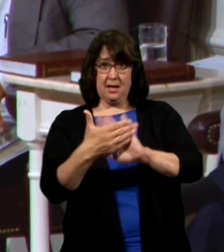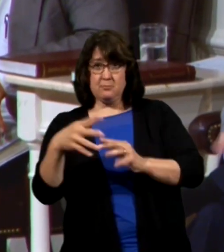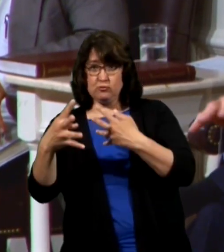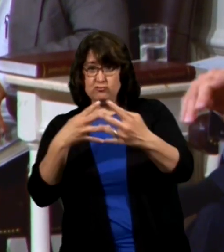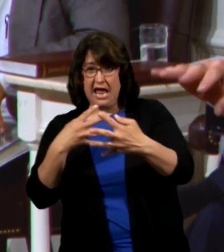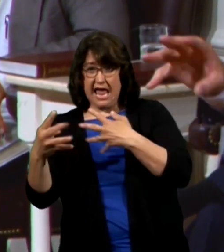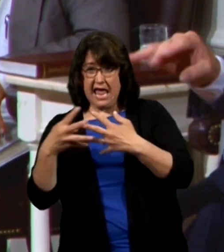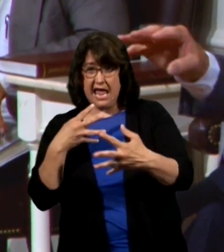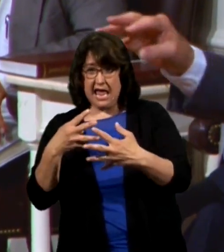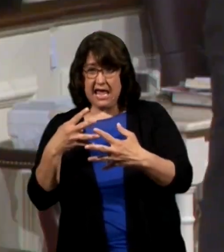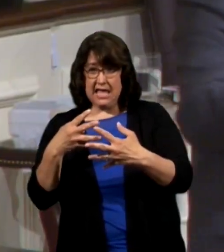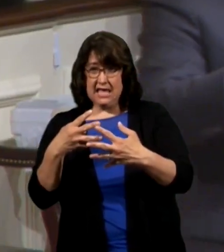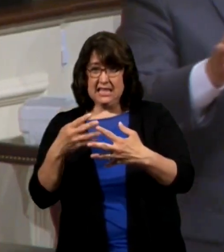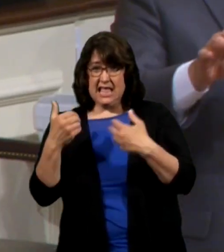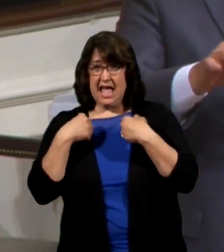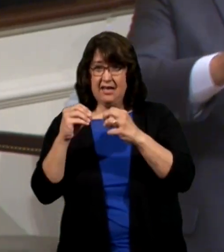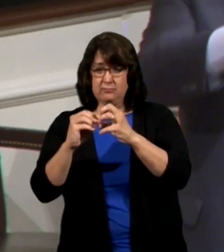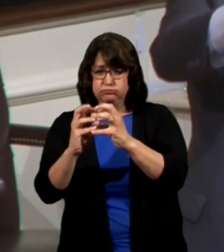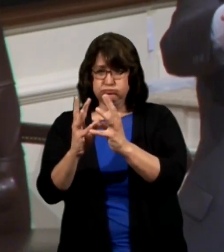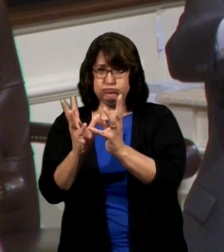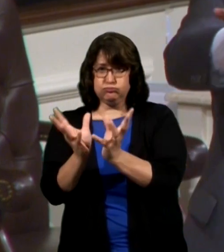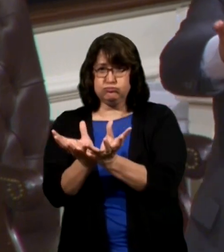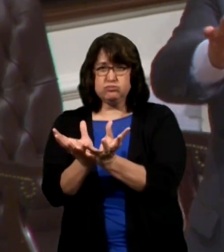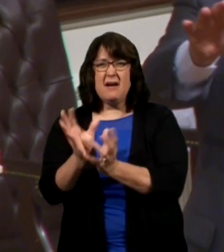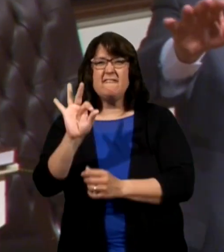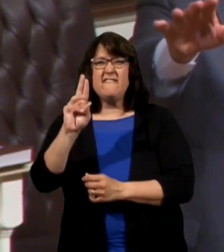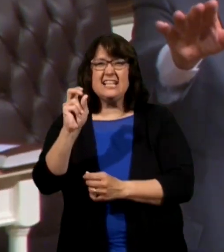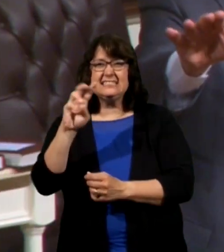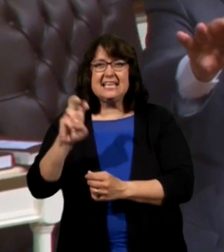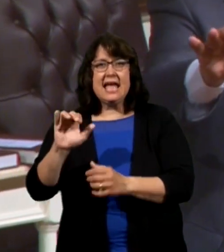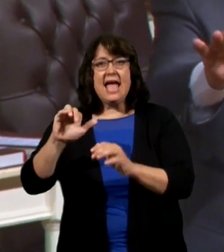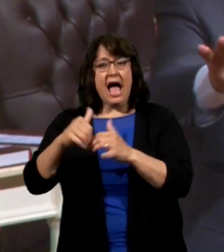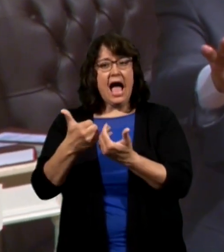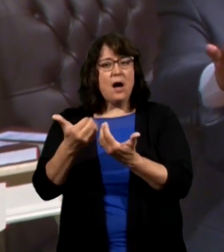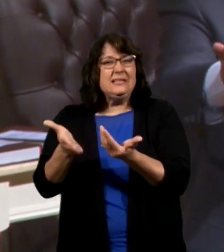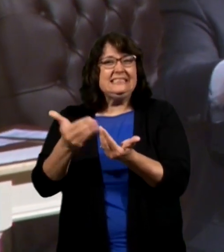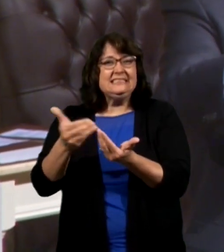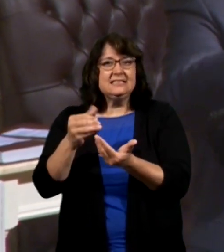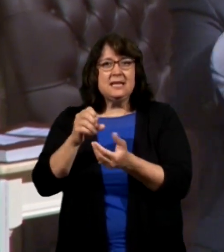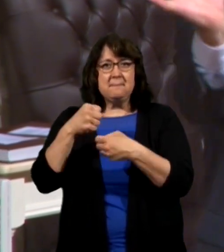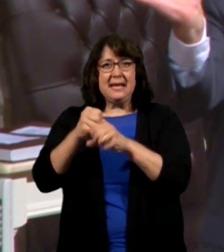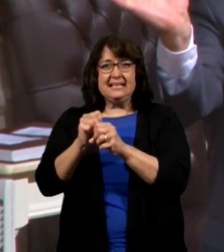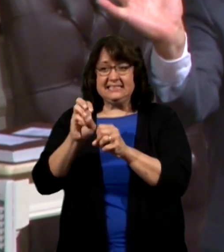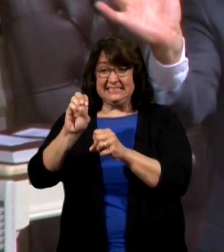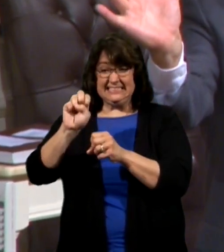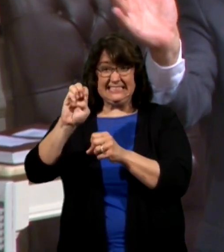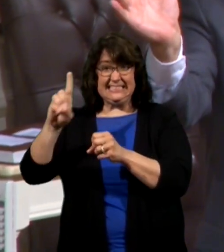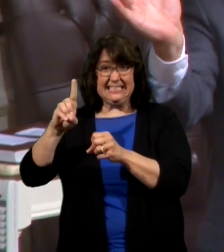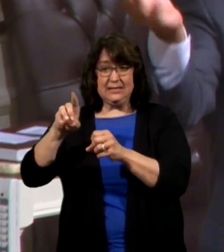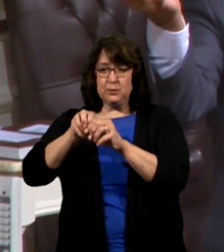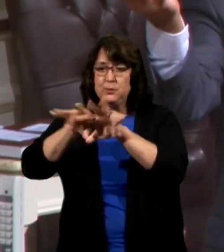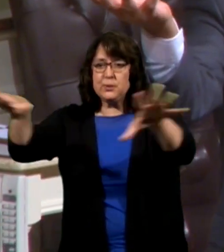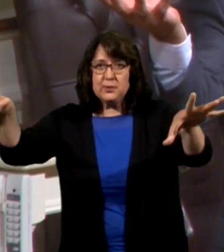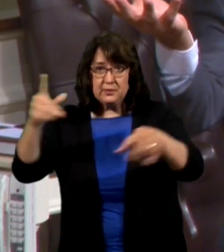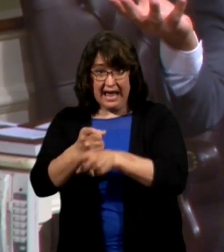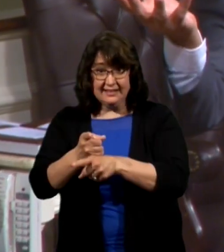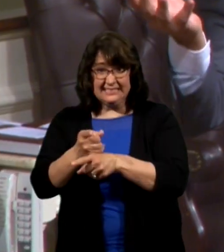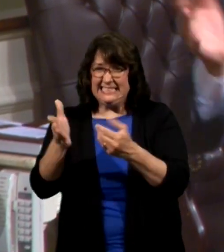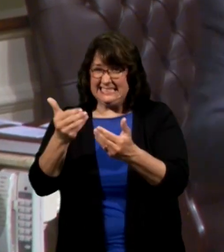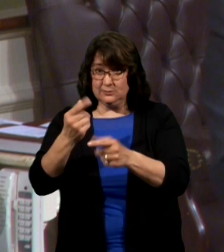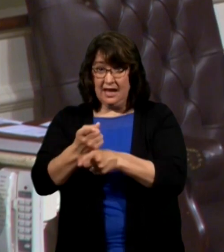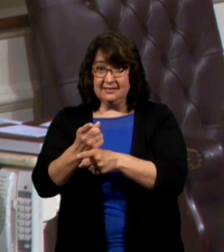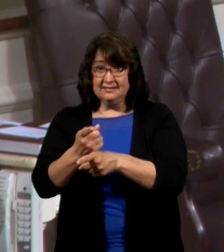and it's got all them little fuzzies on it how hard is it to get the seed off boom nothing right nothing